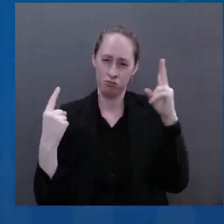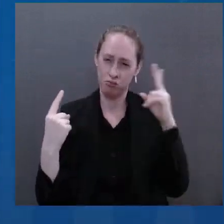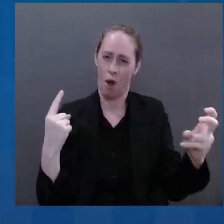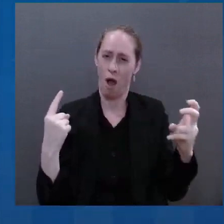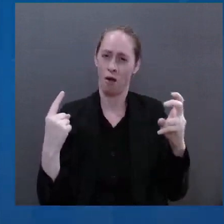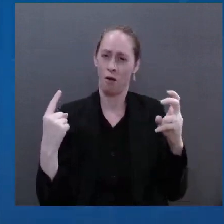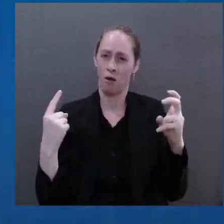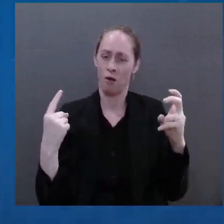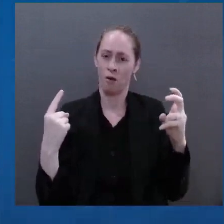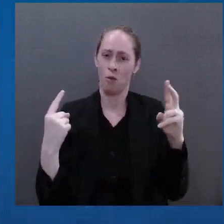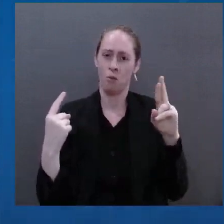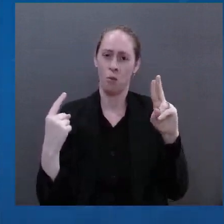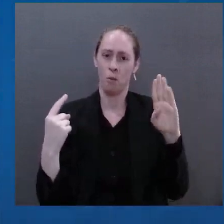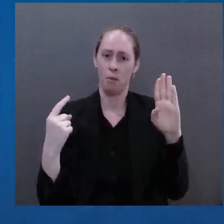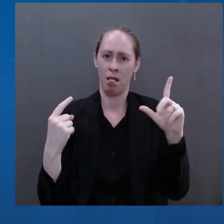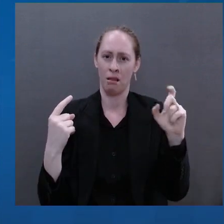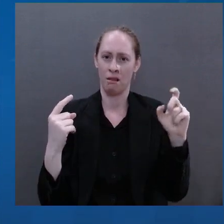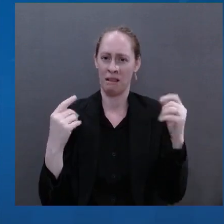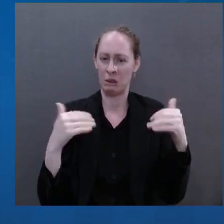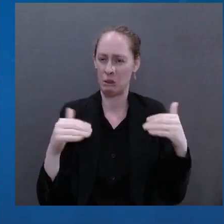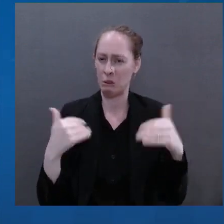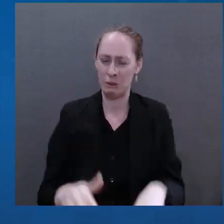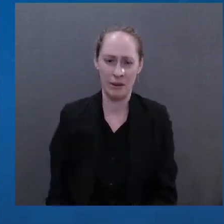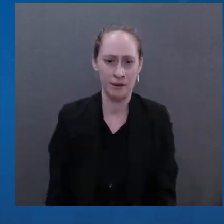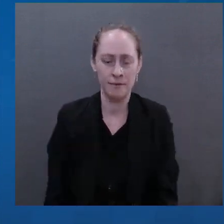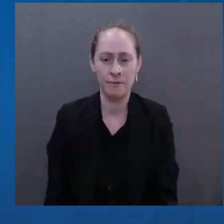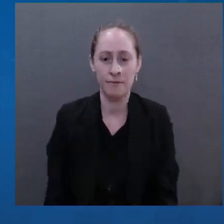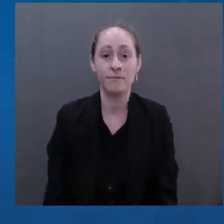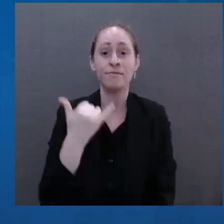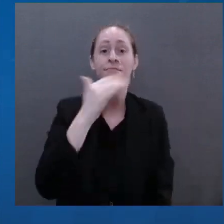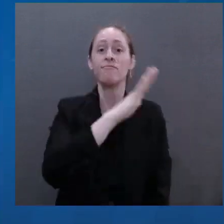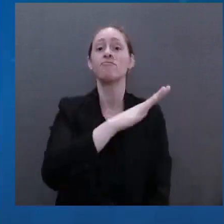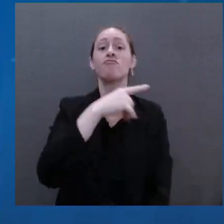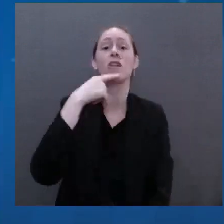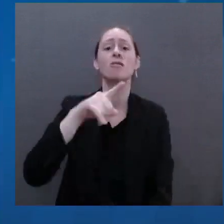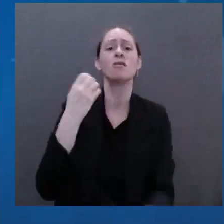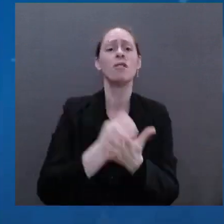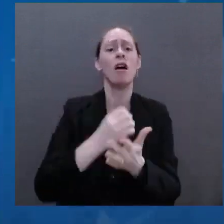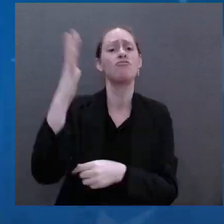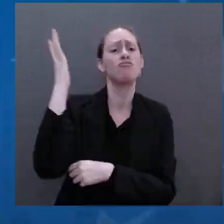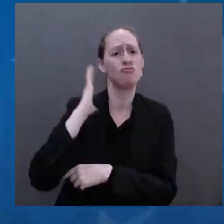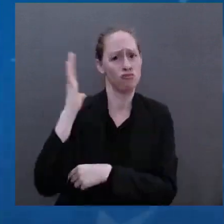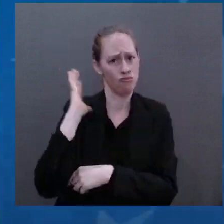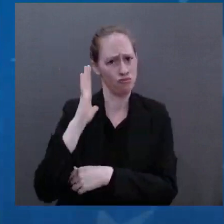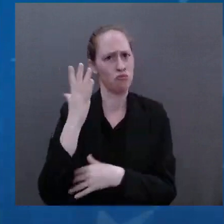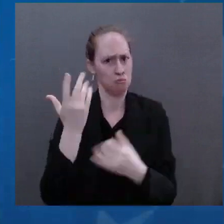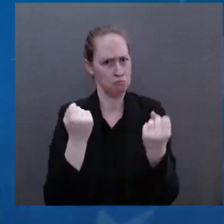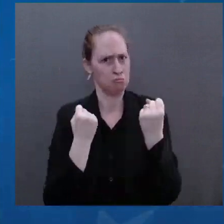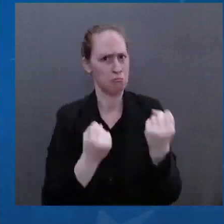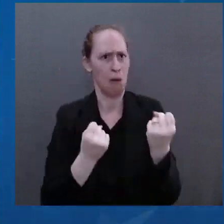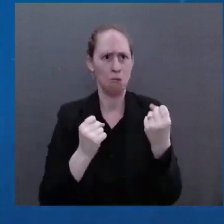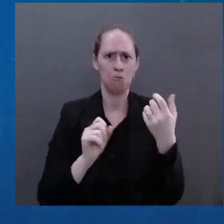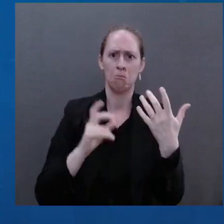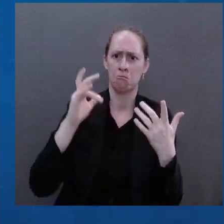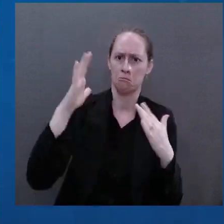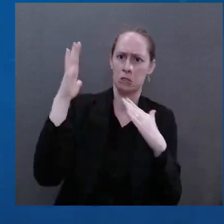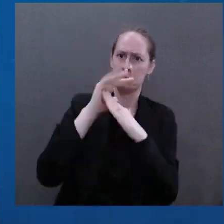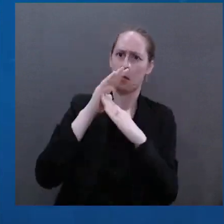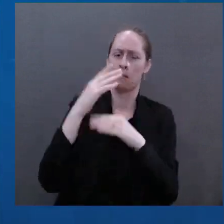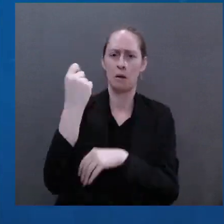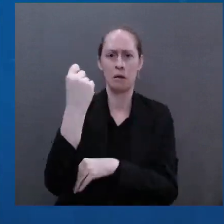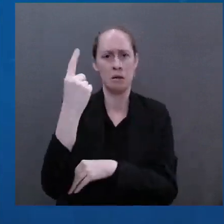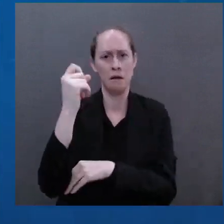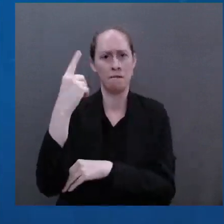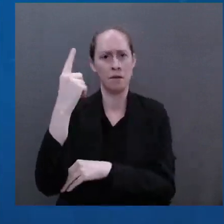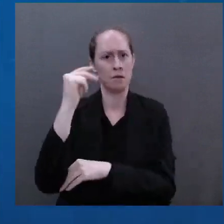ranked, Russian economy was ranked the 11th biggest economy in the world before this invasion. It will soon not even rank